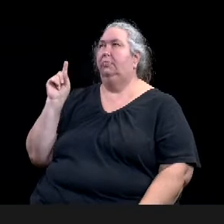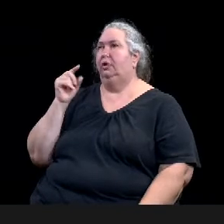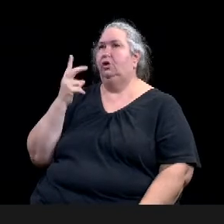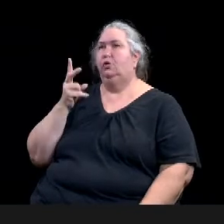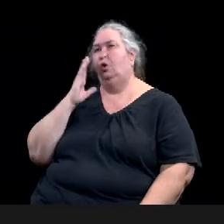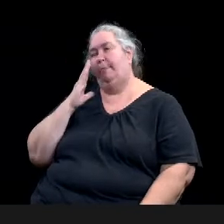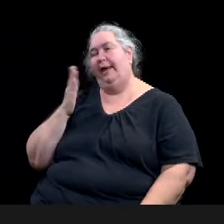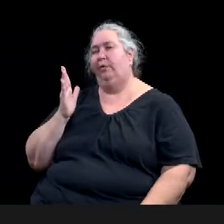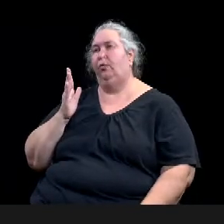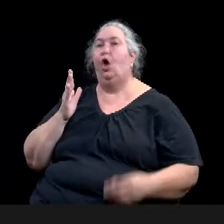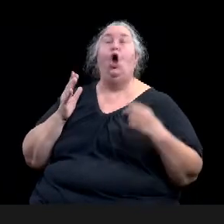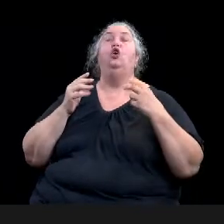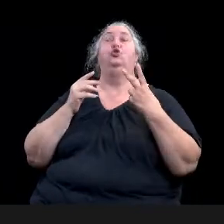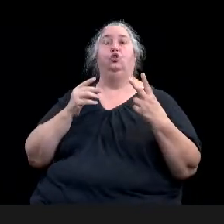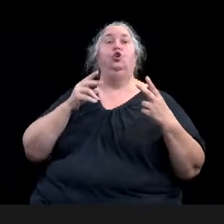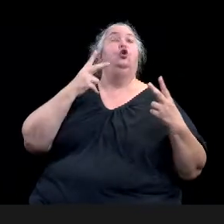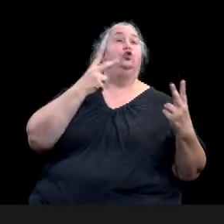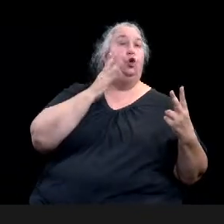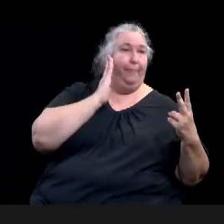Um,